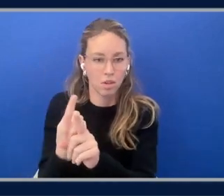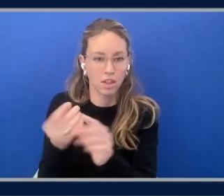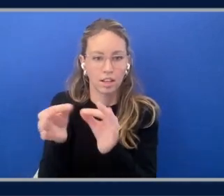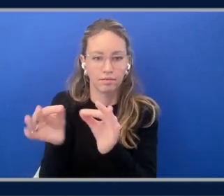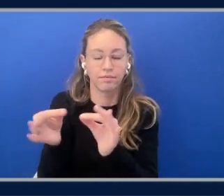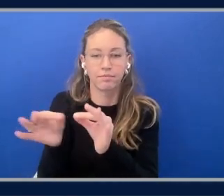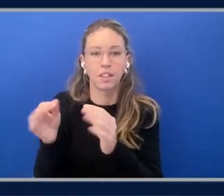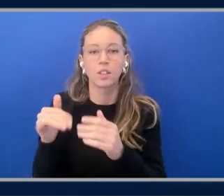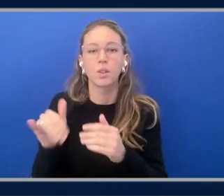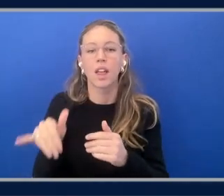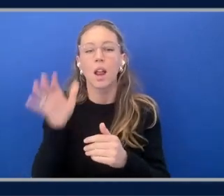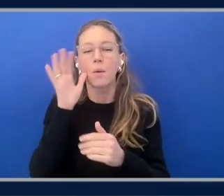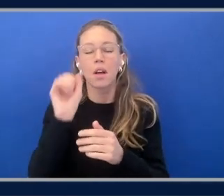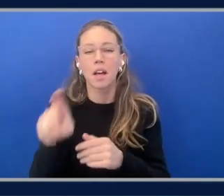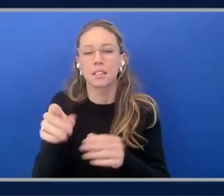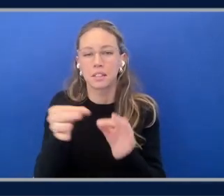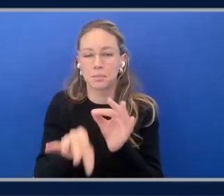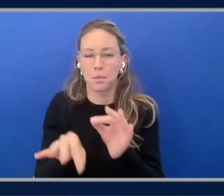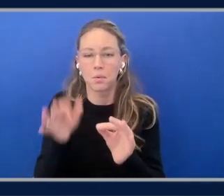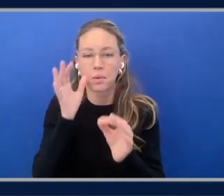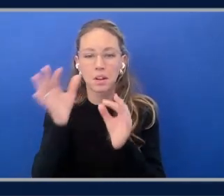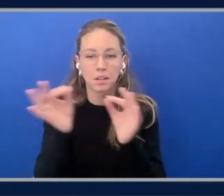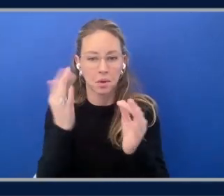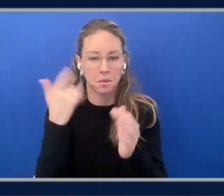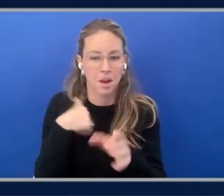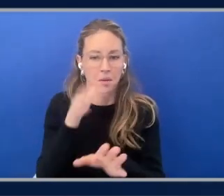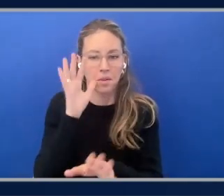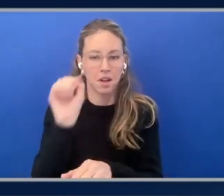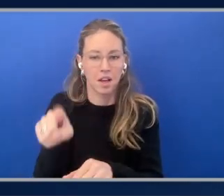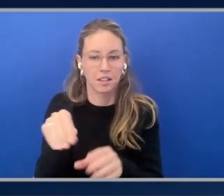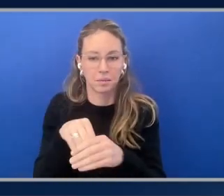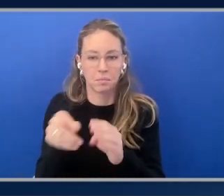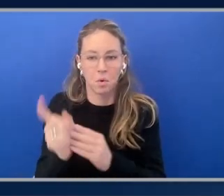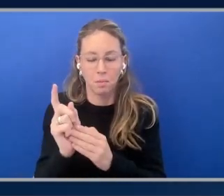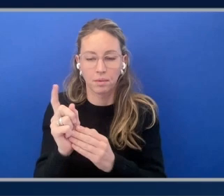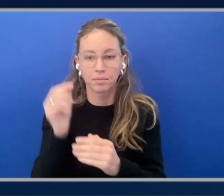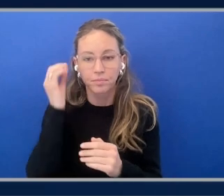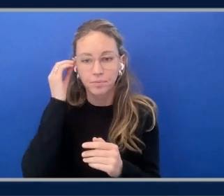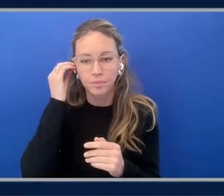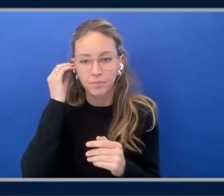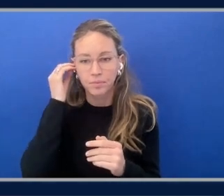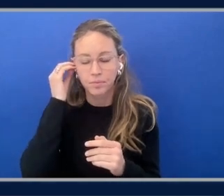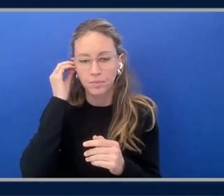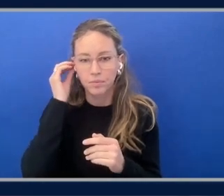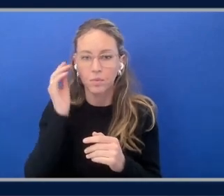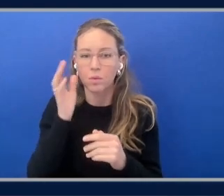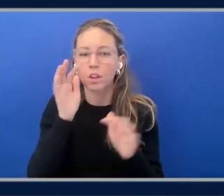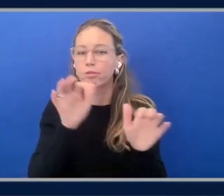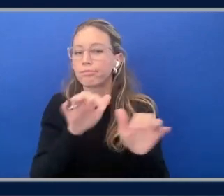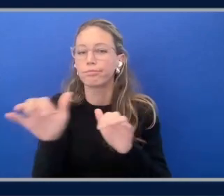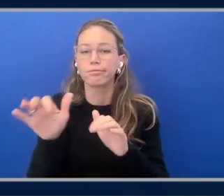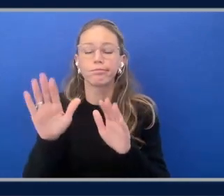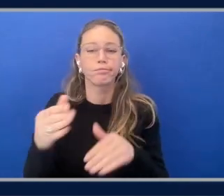simple. And I'll explain why I'm asking in a moment. So I'm going say, give me the top 10